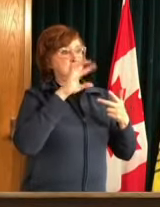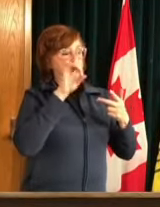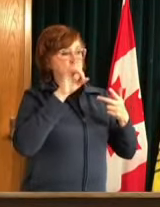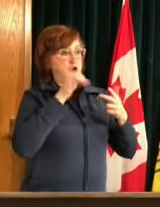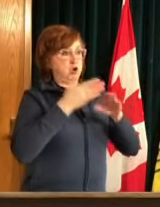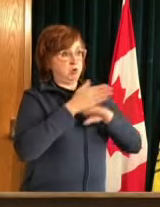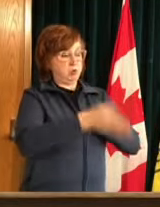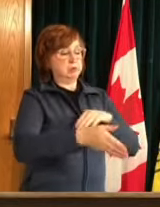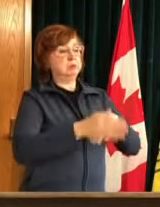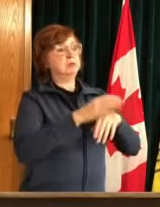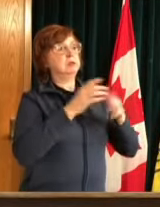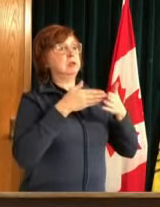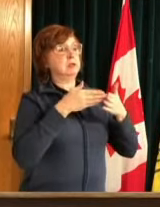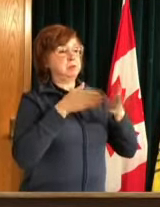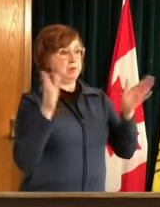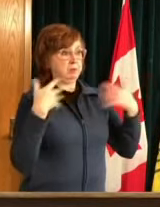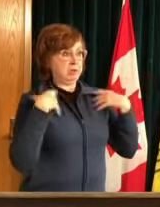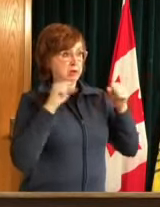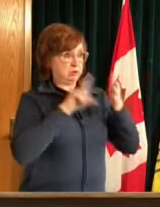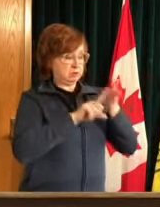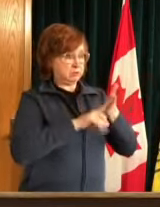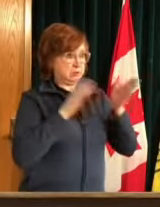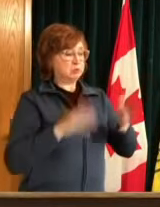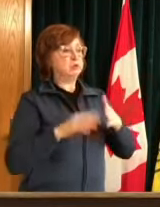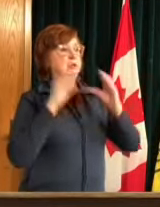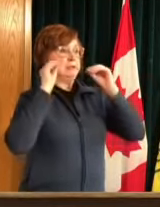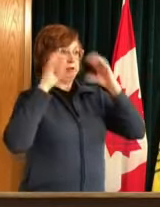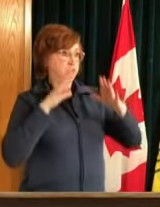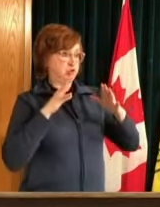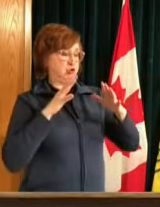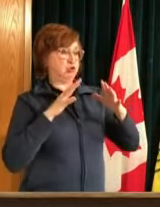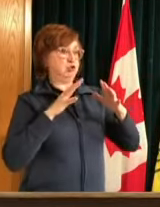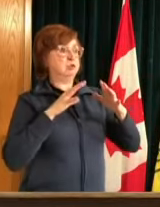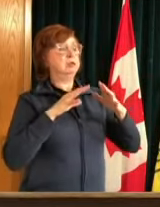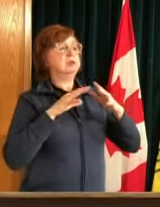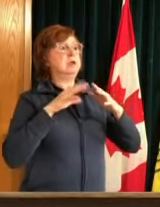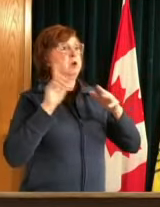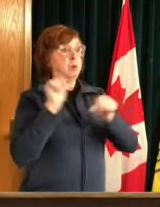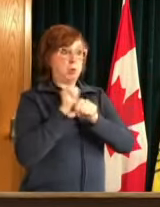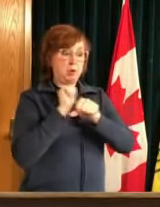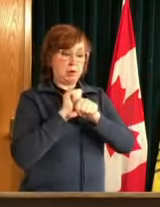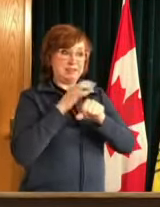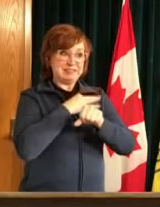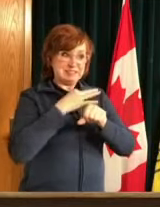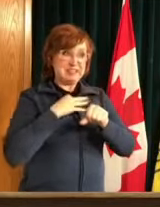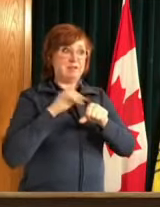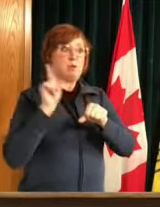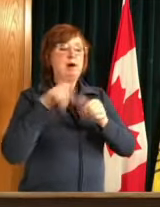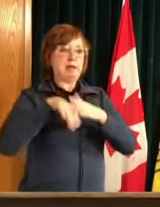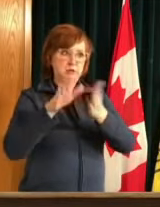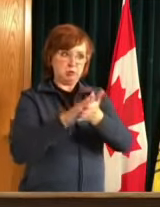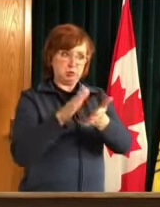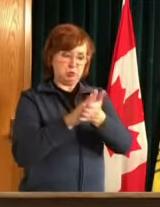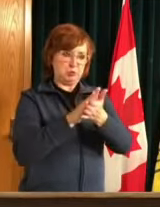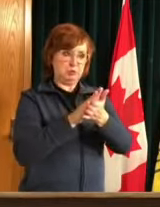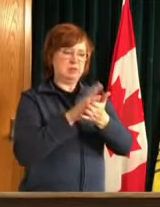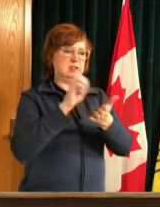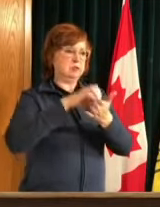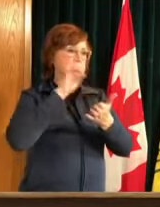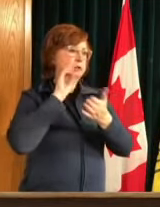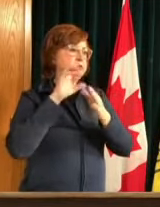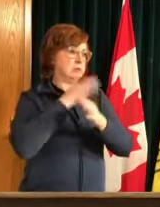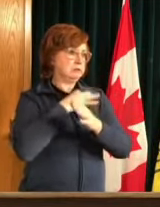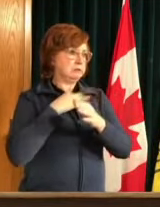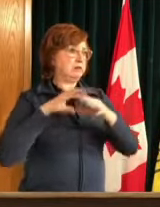as our teachers our educators and others that are working in school in school education staff they will all become